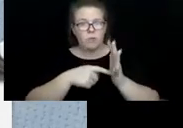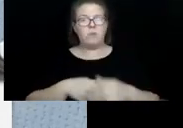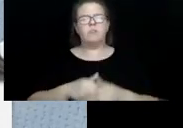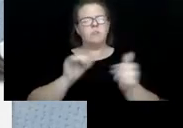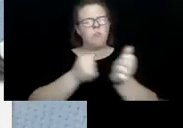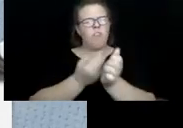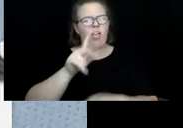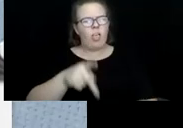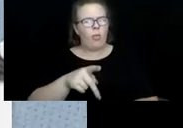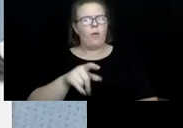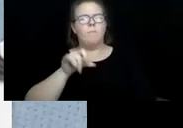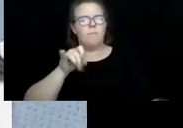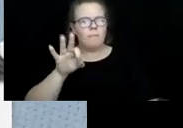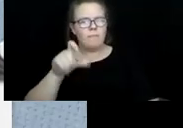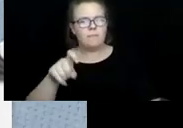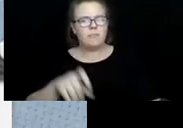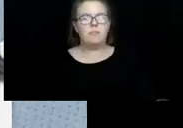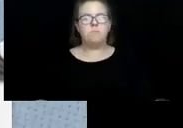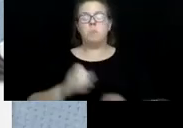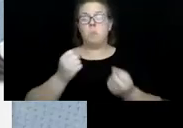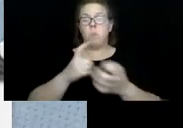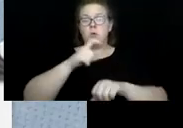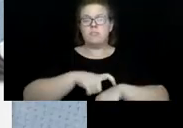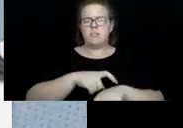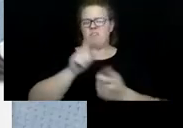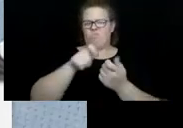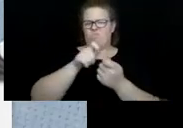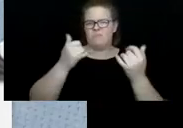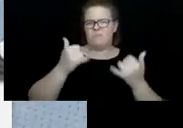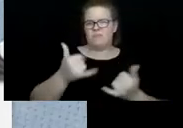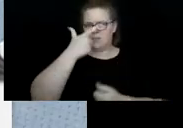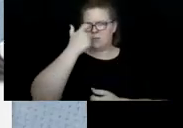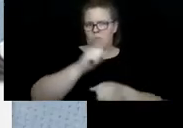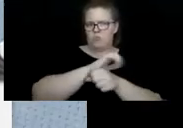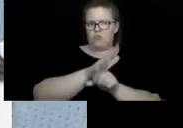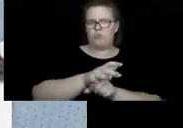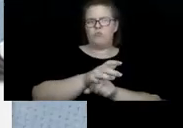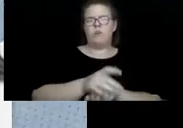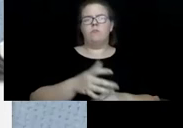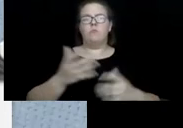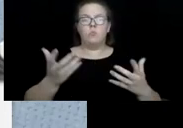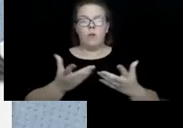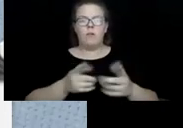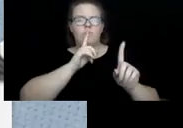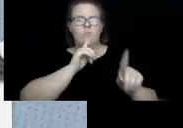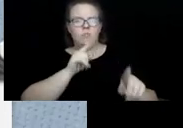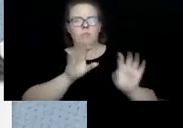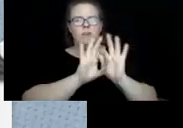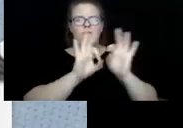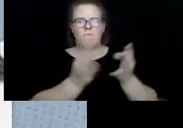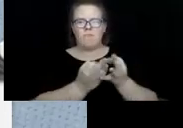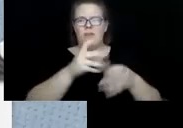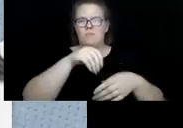most of the time, a lot of our calls, particularly now because of the pandemic, is responding to families in crisis. People are